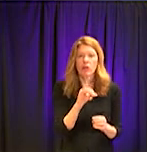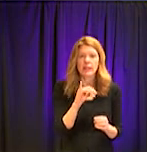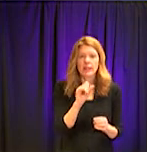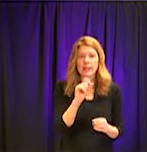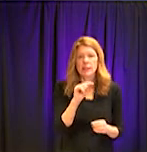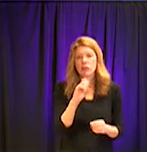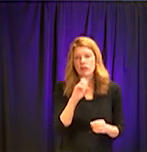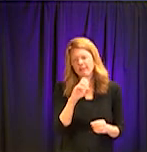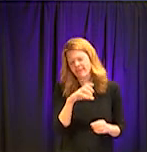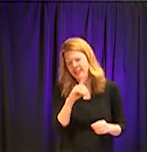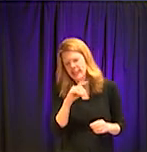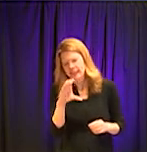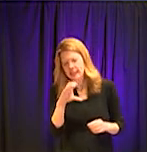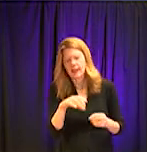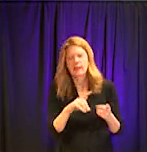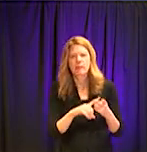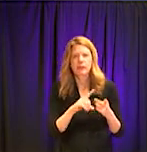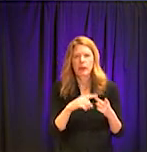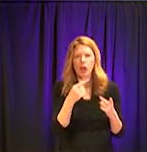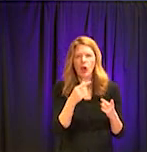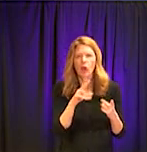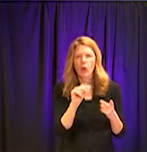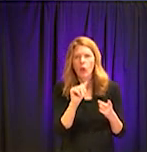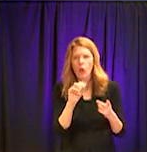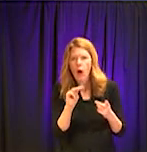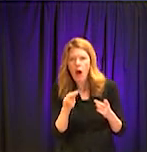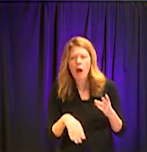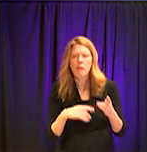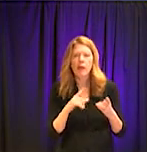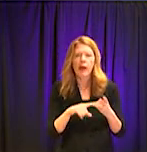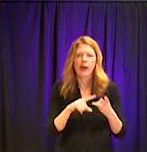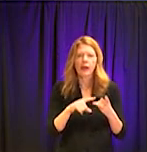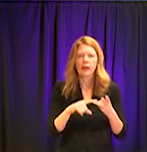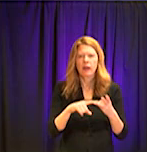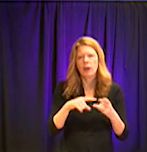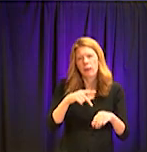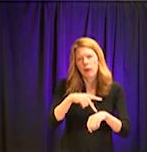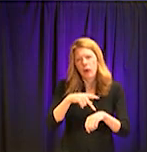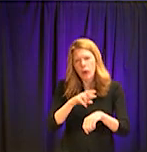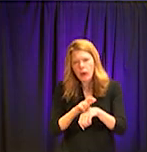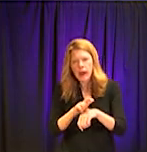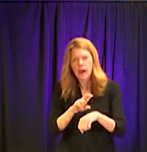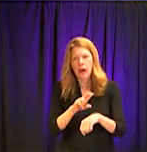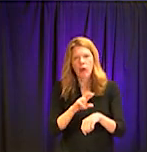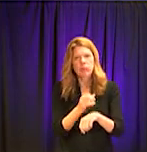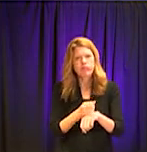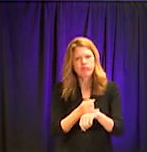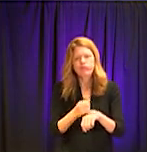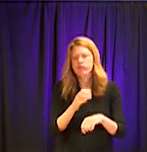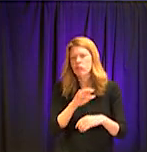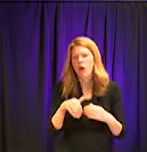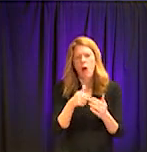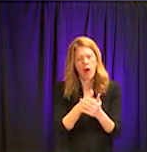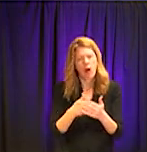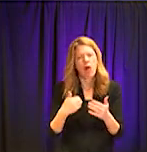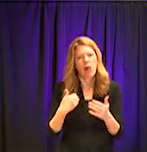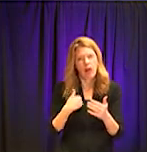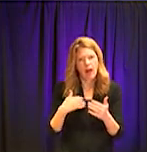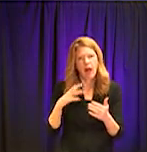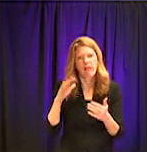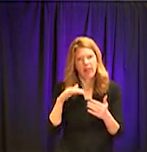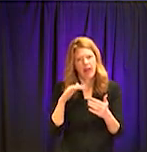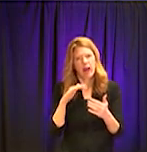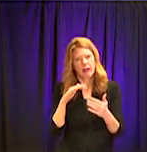Islands and, um, Puerto Rico. So everybody is being hit now with COVID-19. I'm happy that we finally got the COVID-19